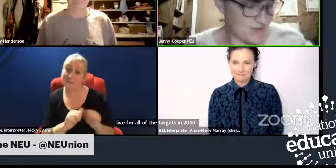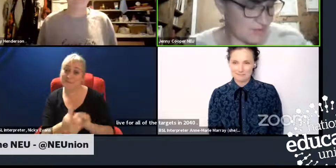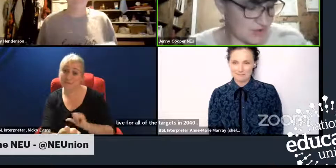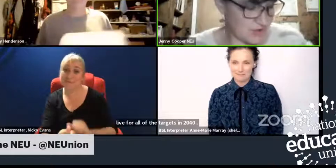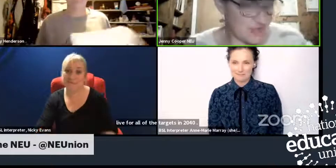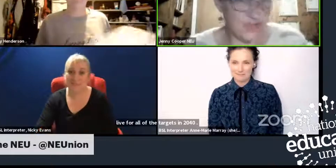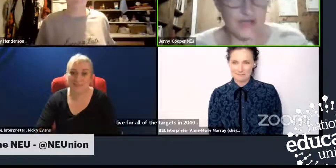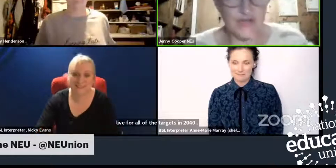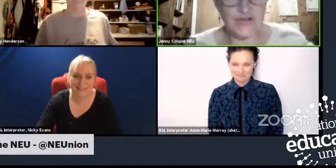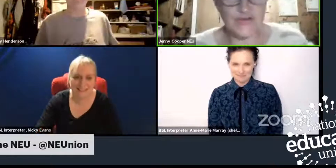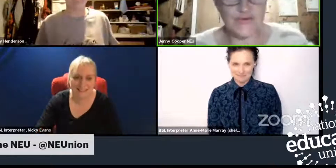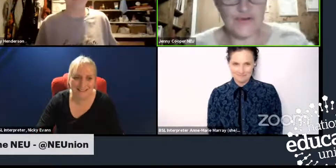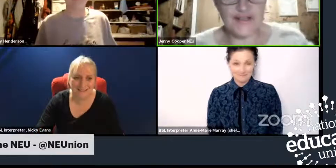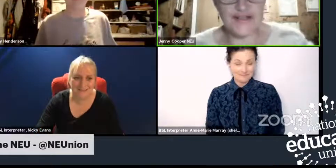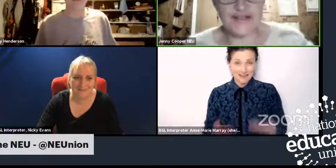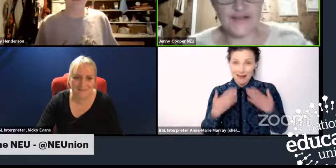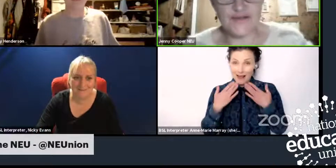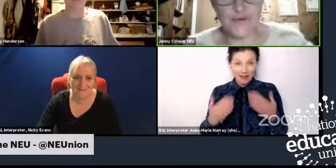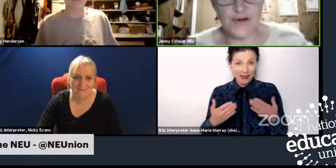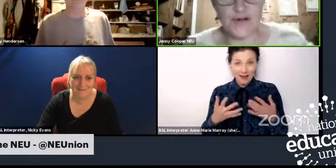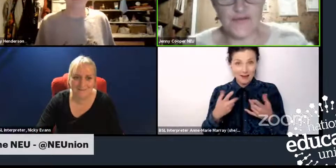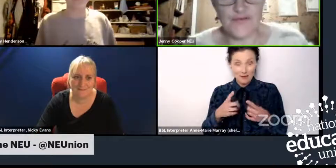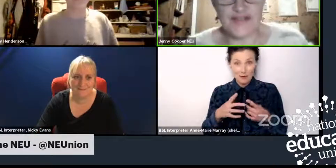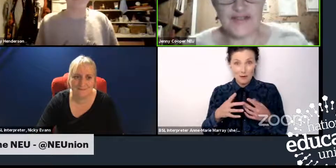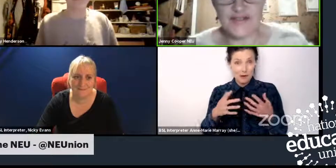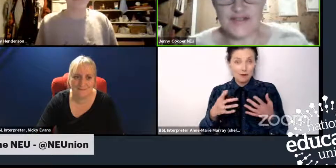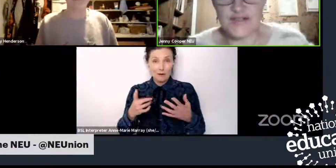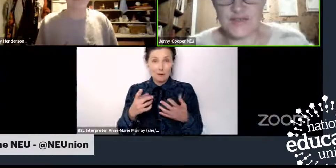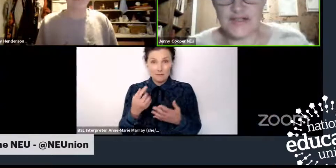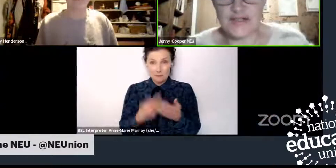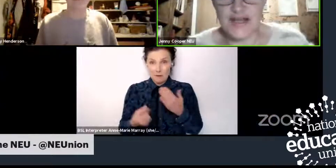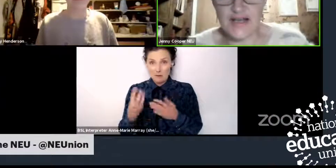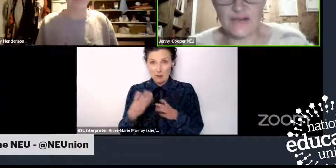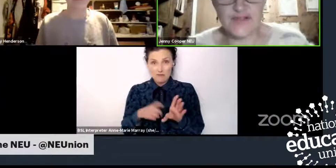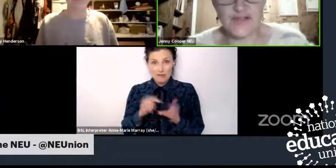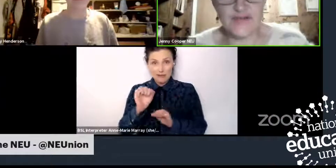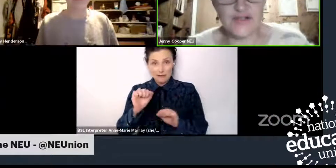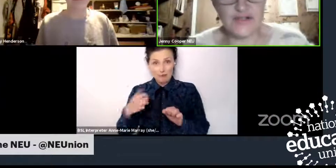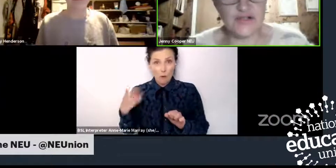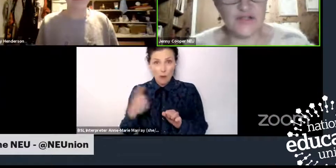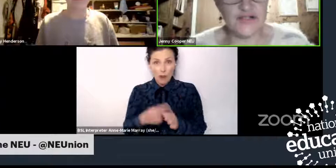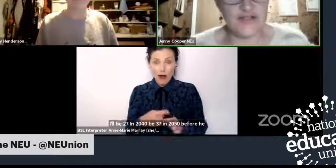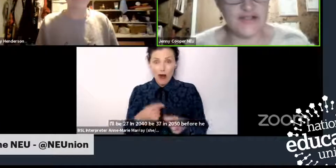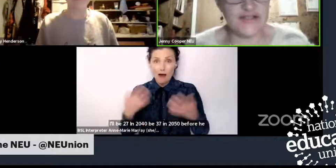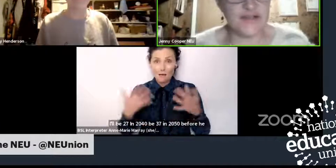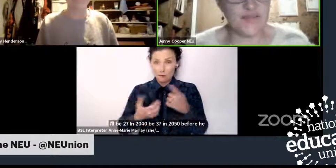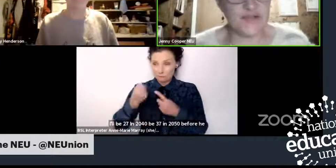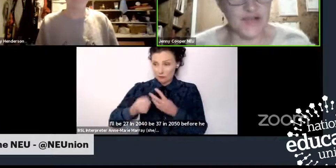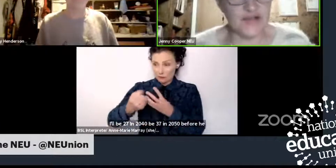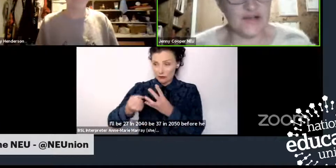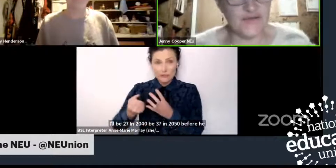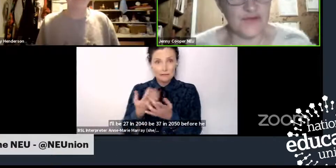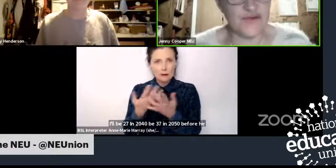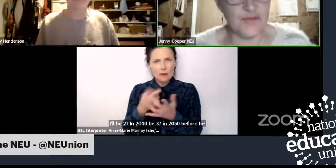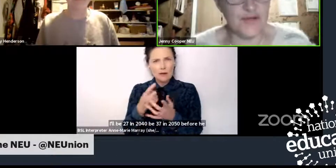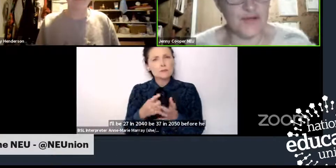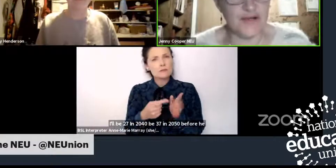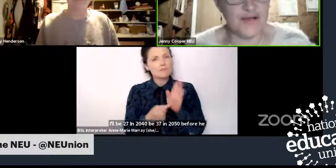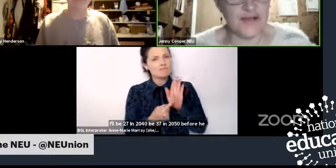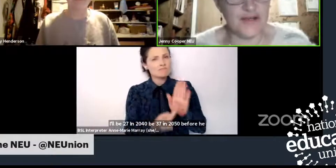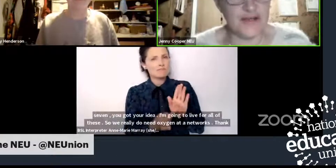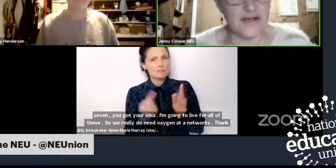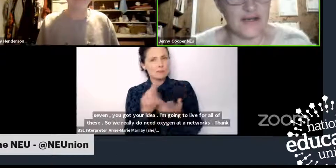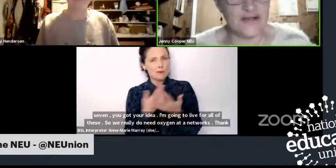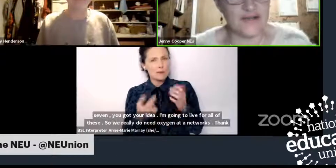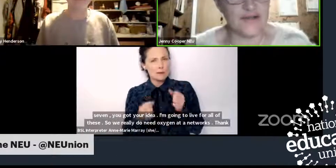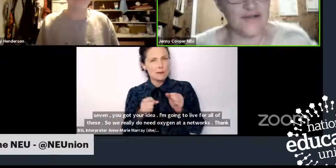achieved so much in just three years of your life is testament to how serious an issue this is, in particular for young people,